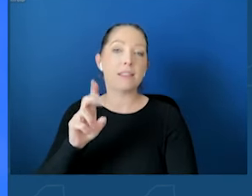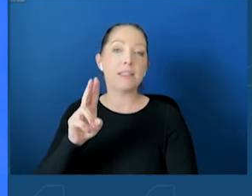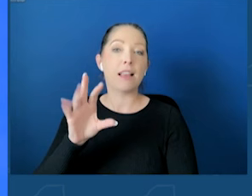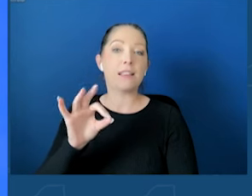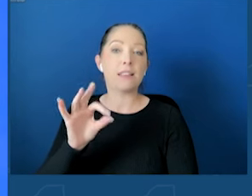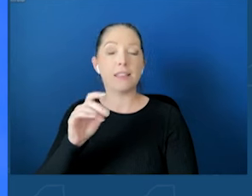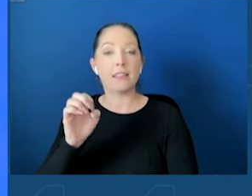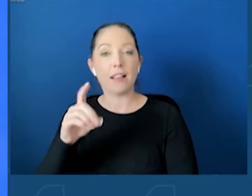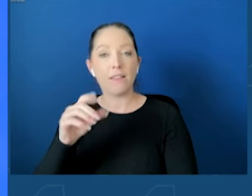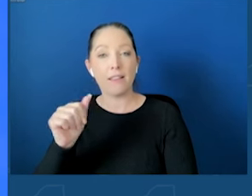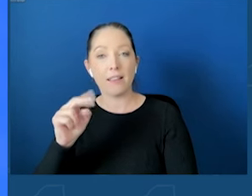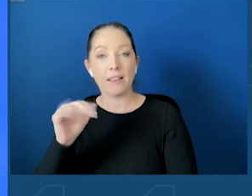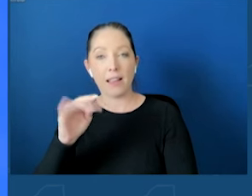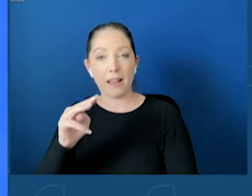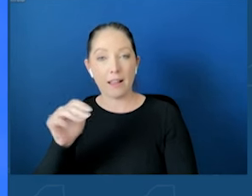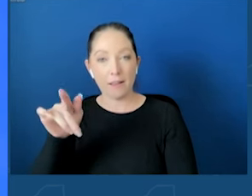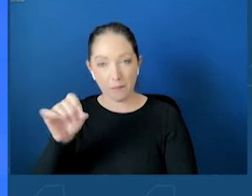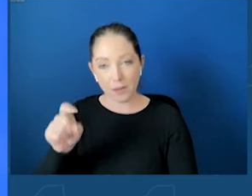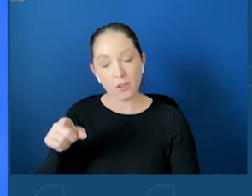Webkin toys years ago.